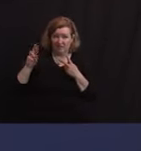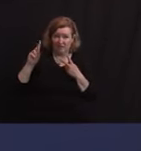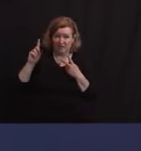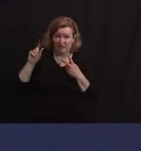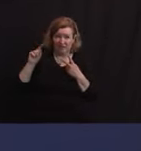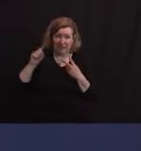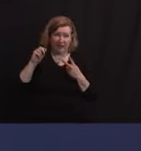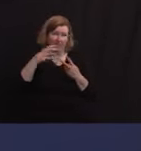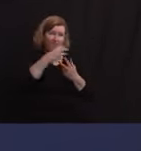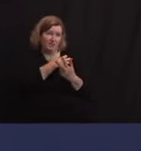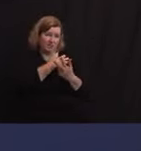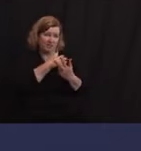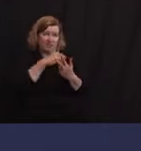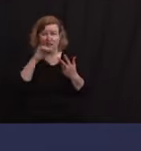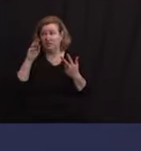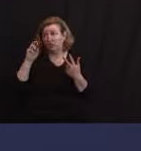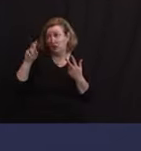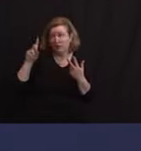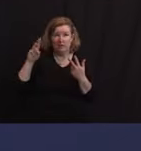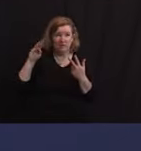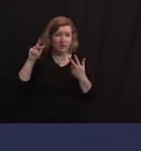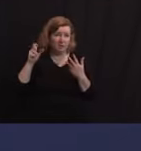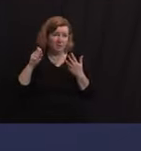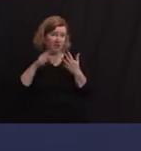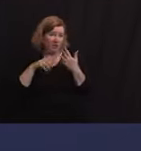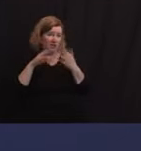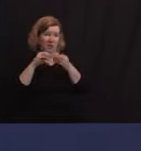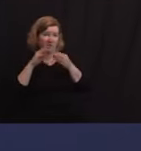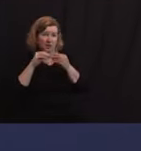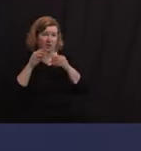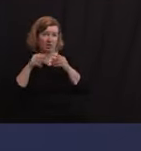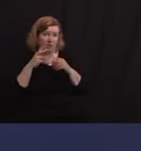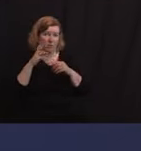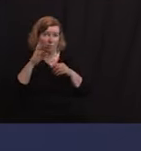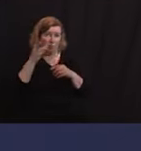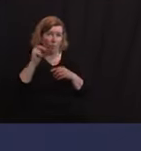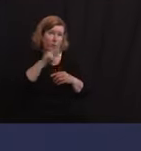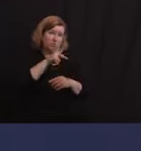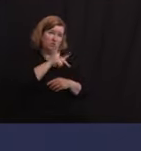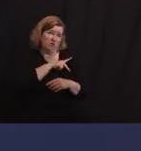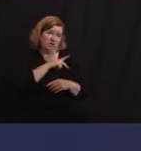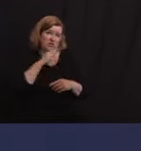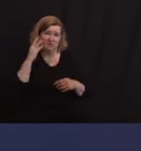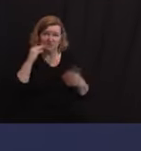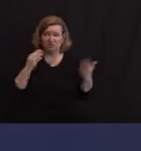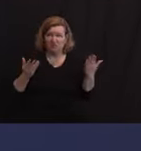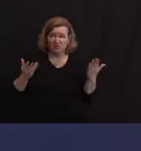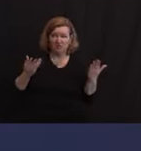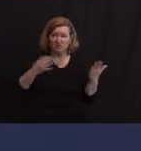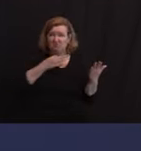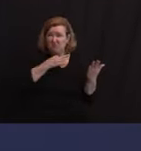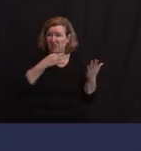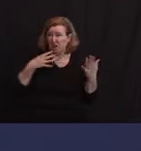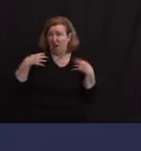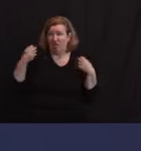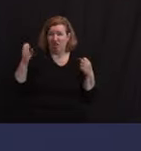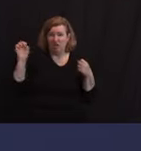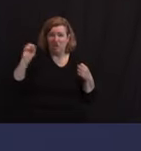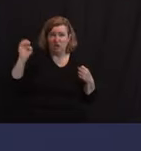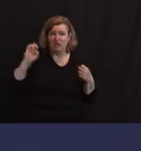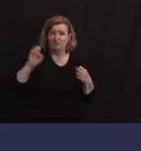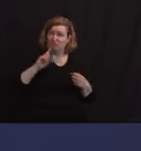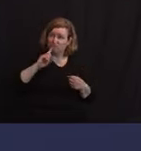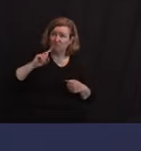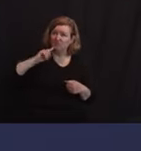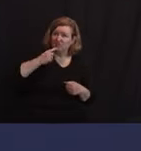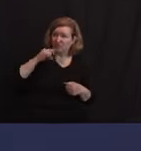Jared Maples' comment, from your own personal experience, have you ever seen a health emergency as serious as the